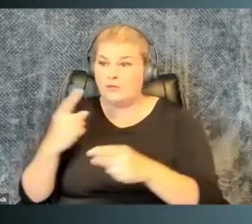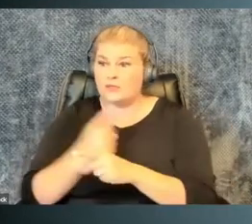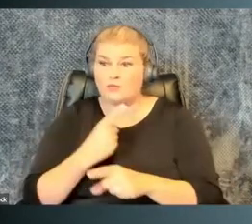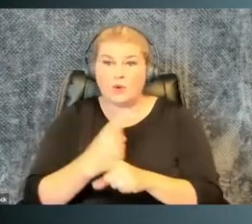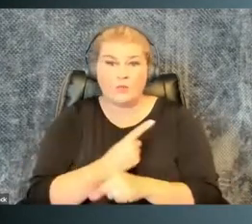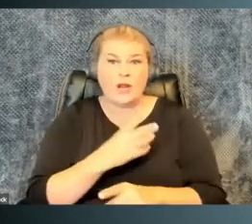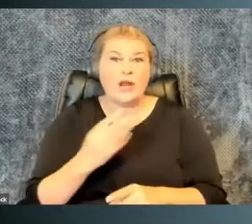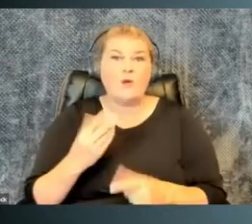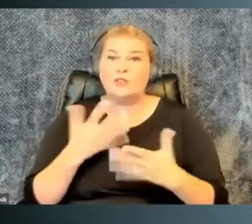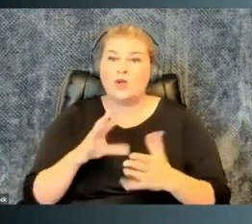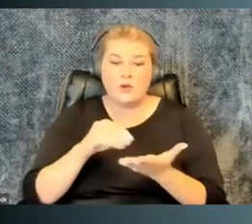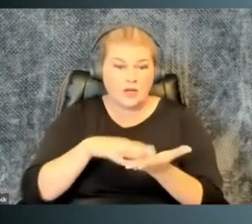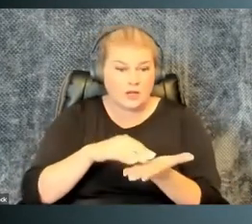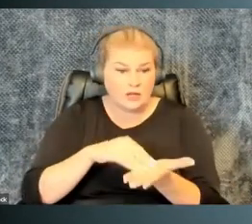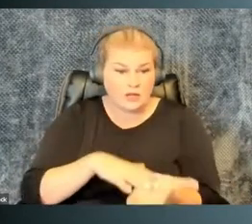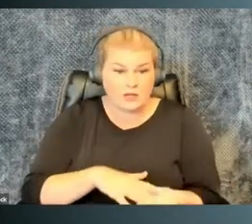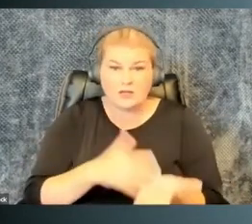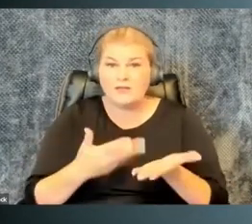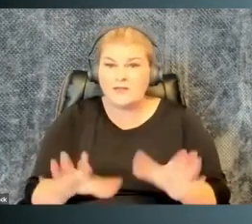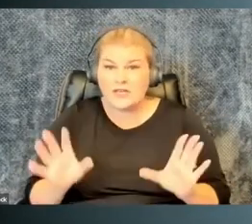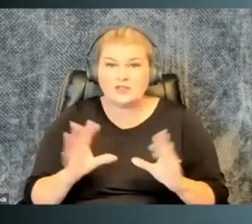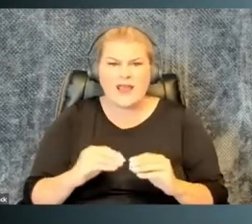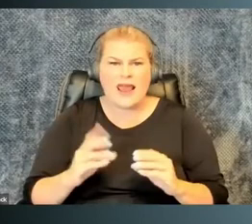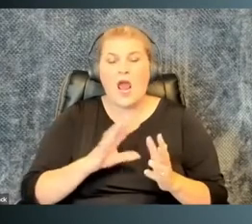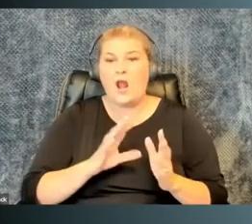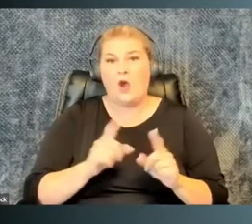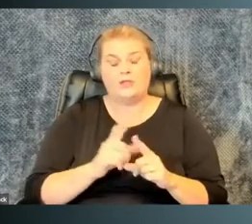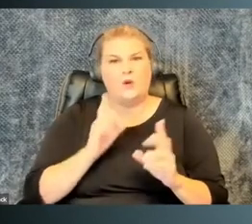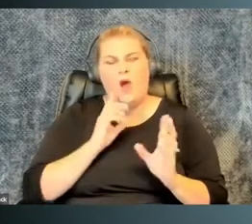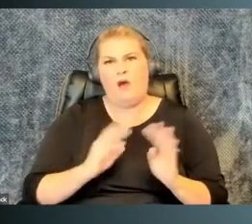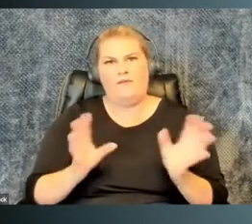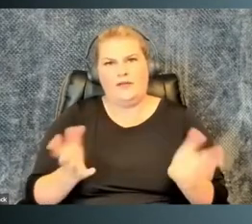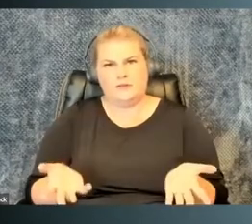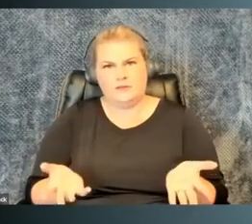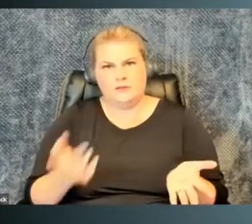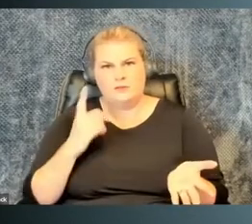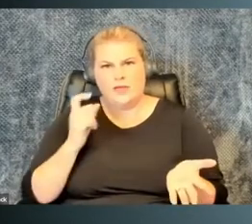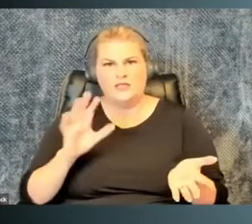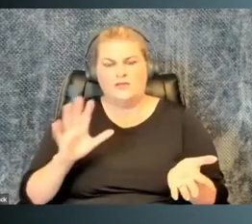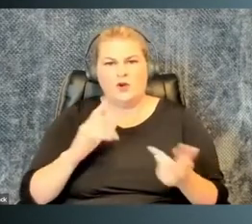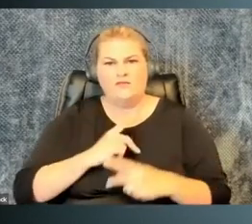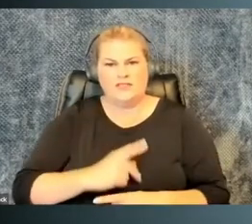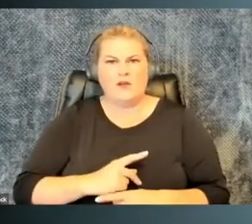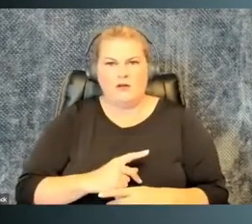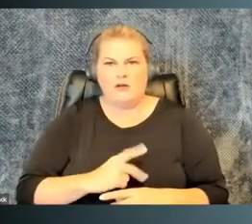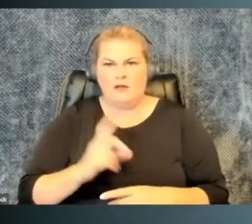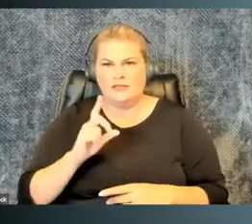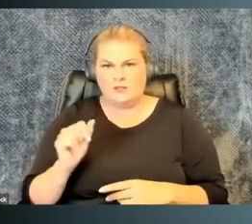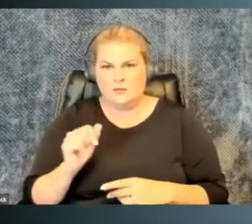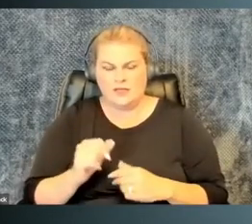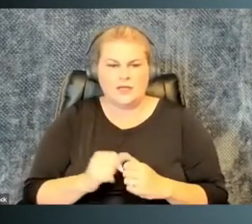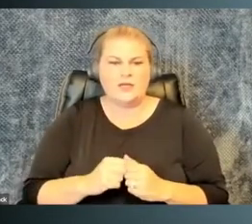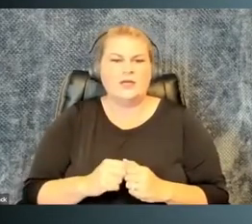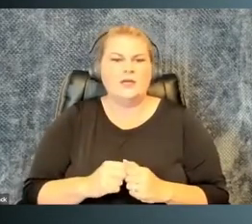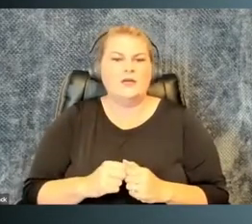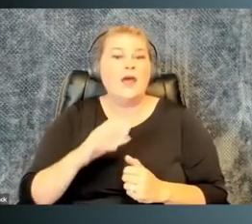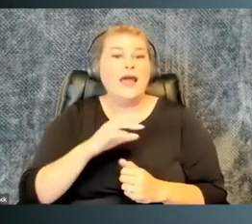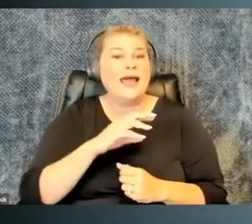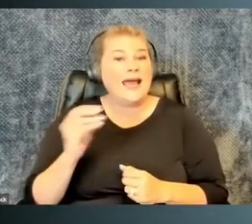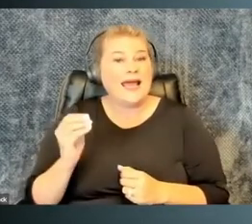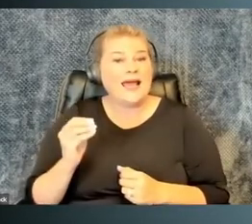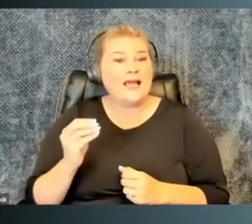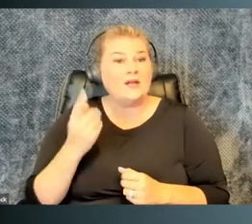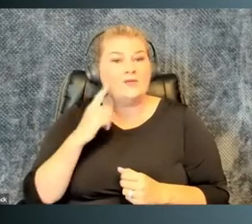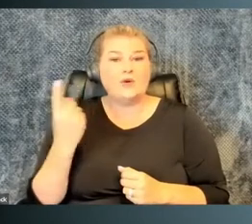everyone agreed was appropriate, and which was well documented and kind of obvious, given the